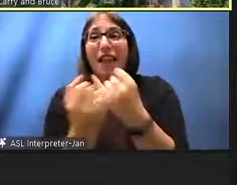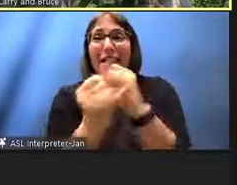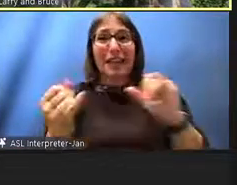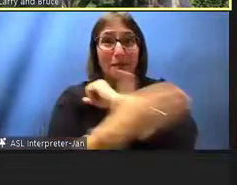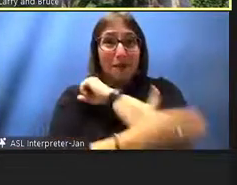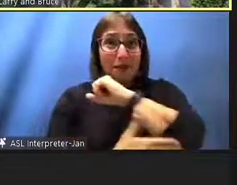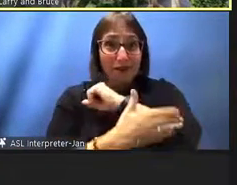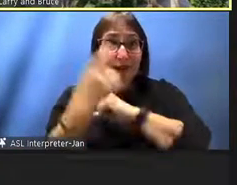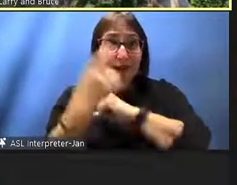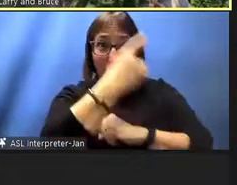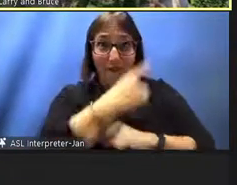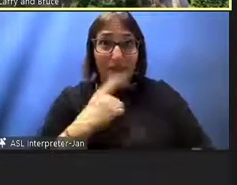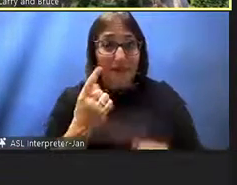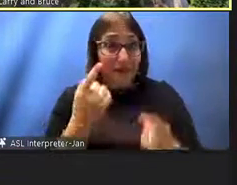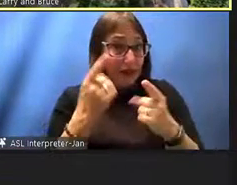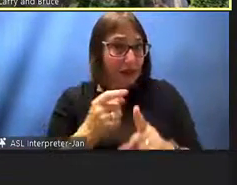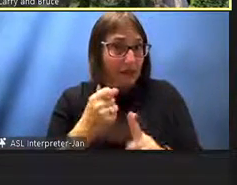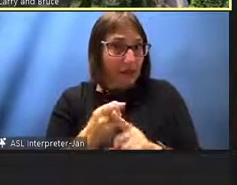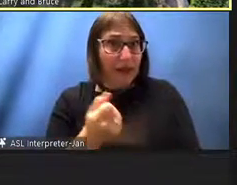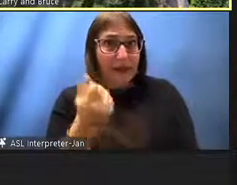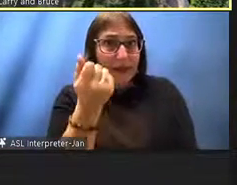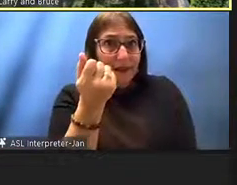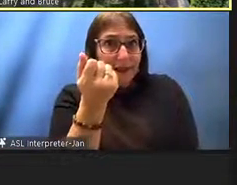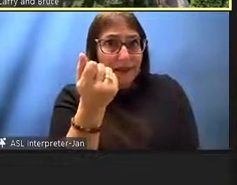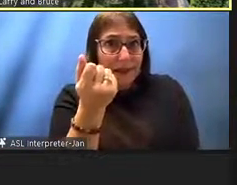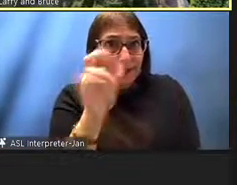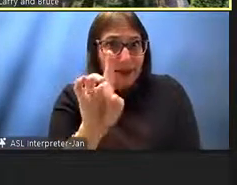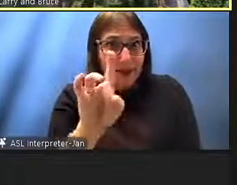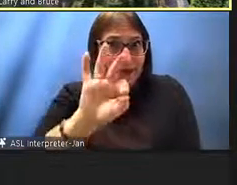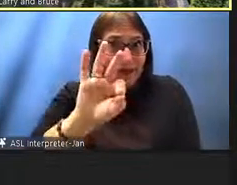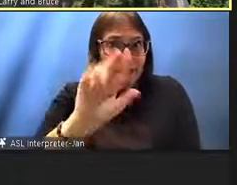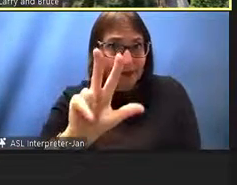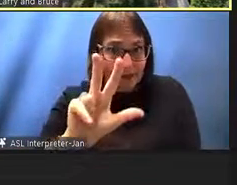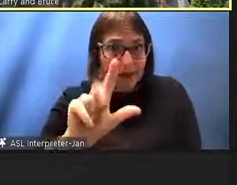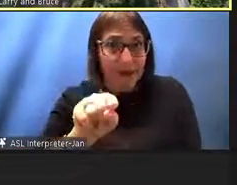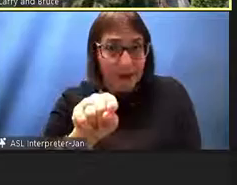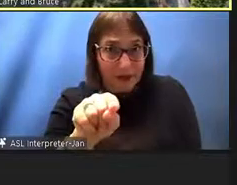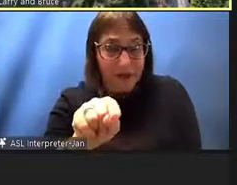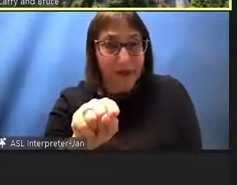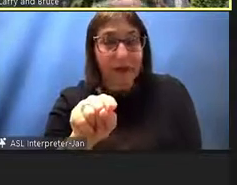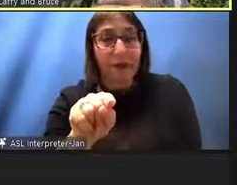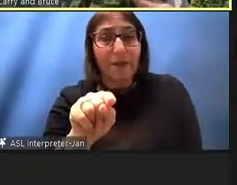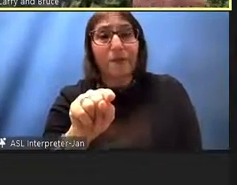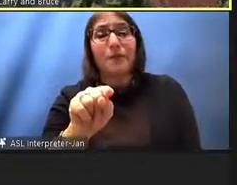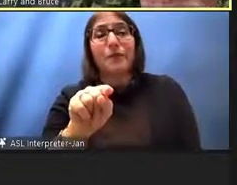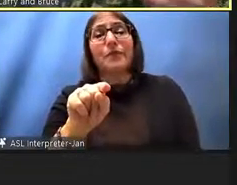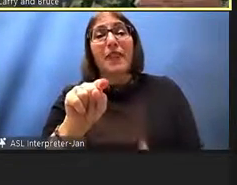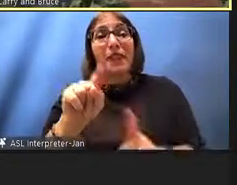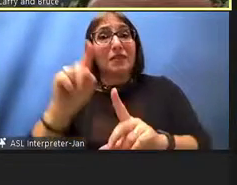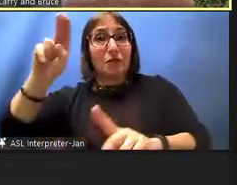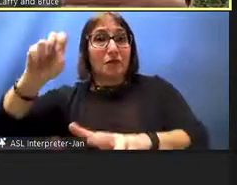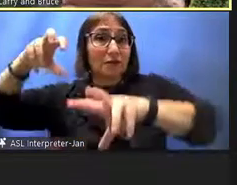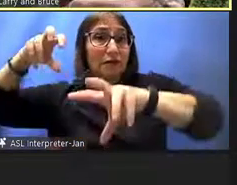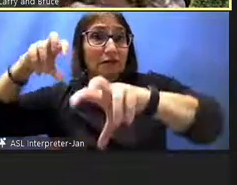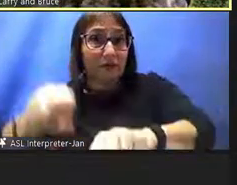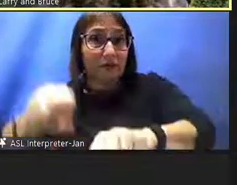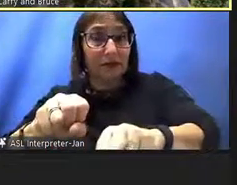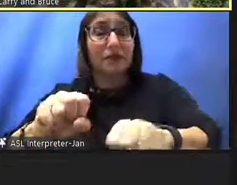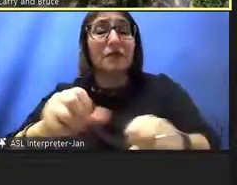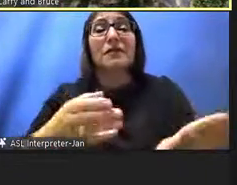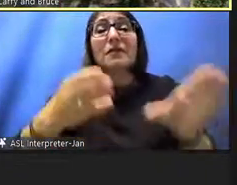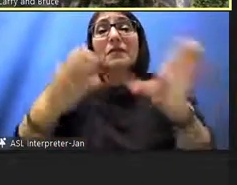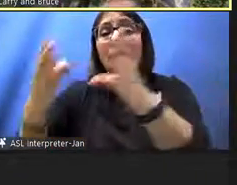hawaii in 1893 and then eventually we moved into a republic and then of course